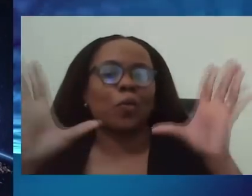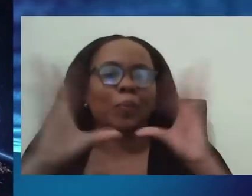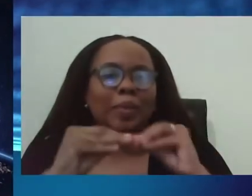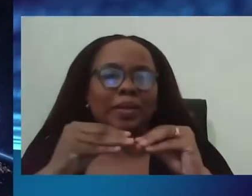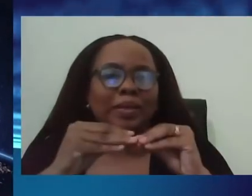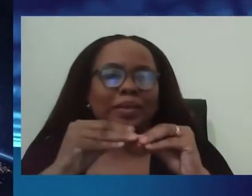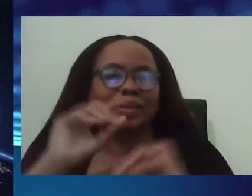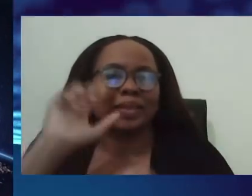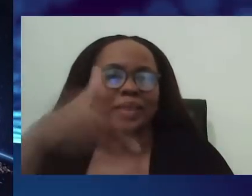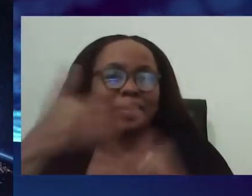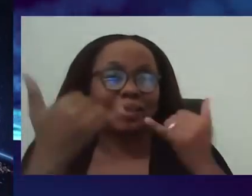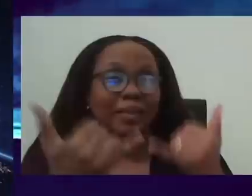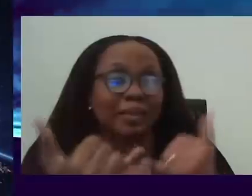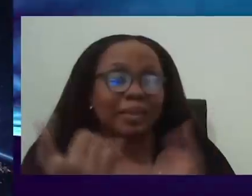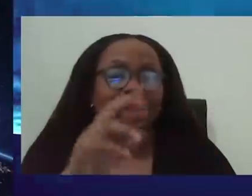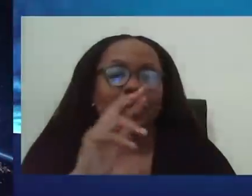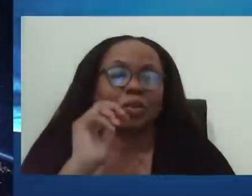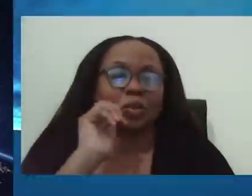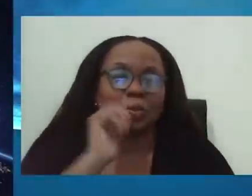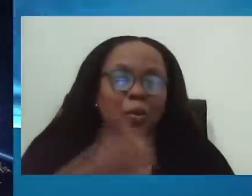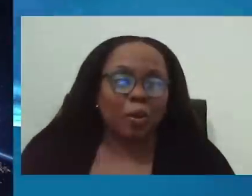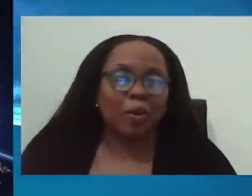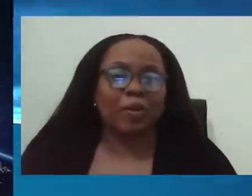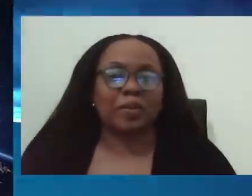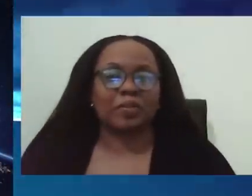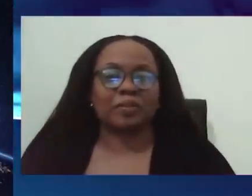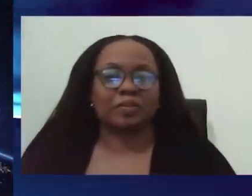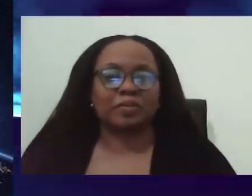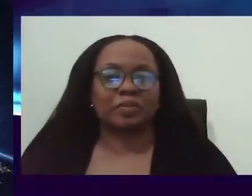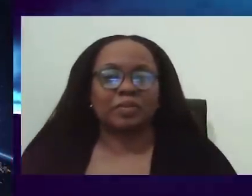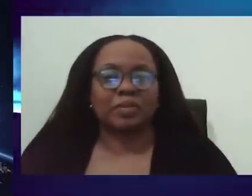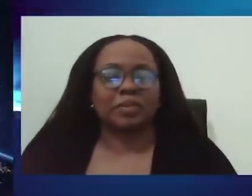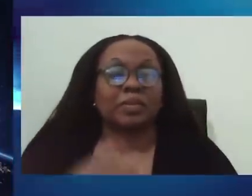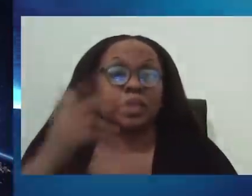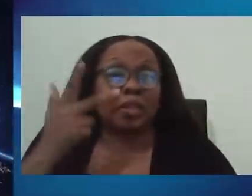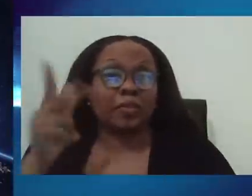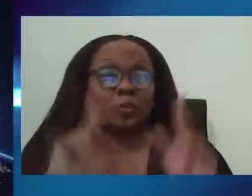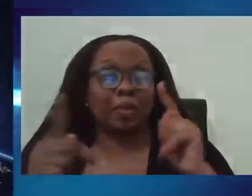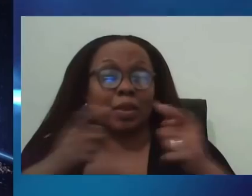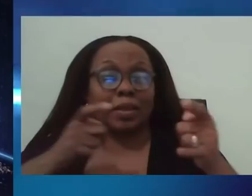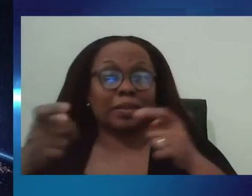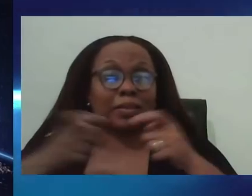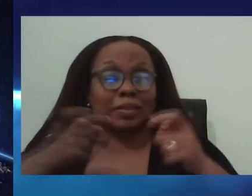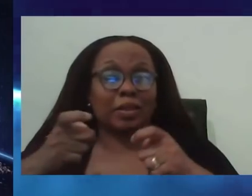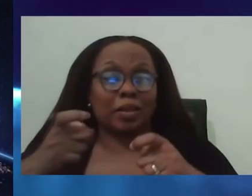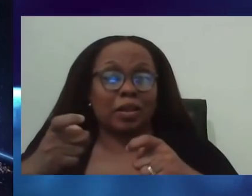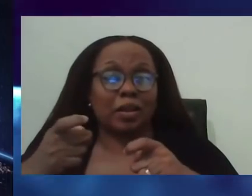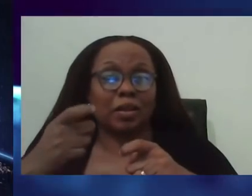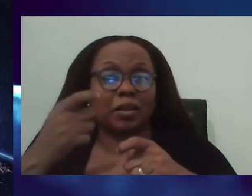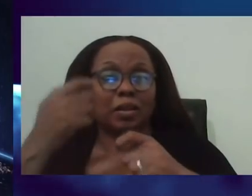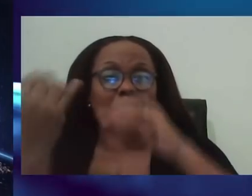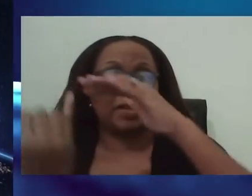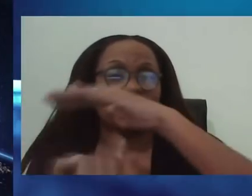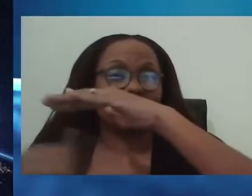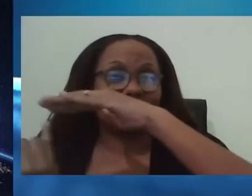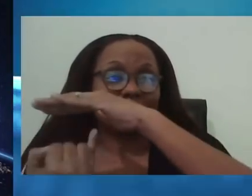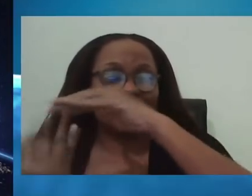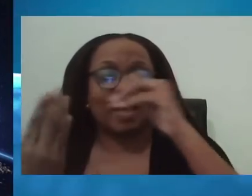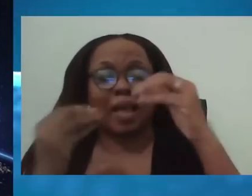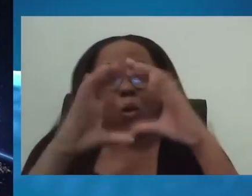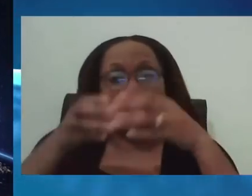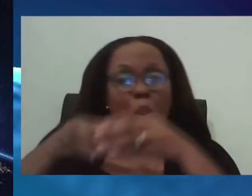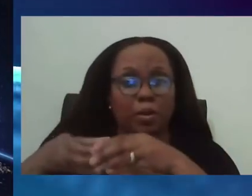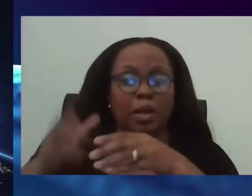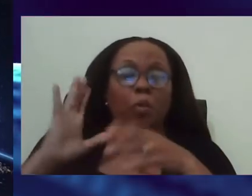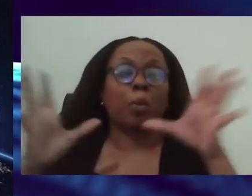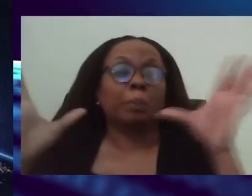tomorrow, the three clinical heads of isolation, quarantine. And this is both in facility and out in community so that we,